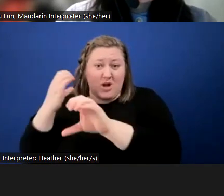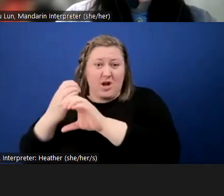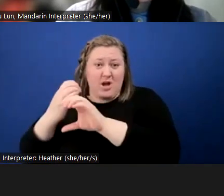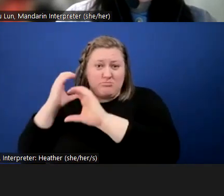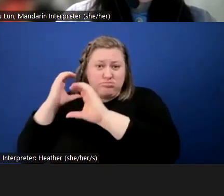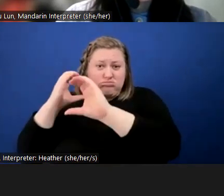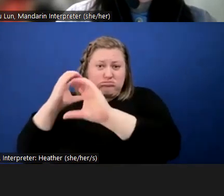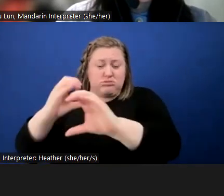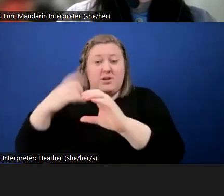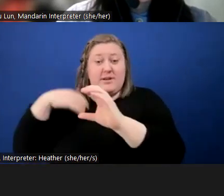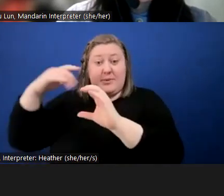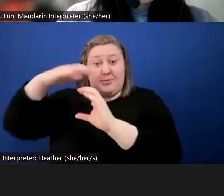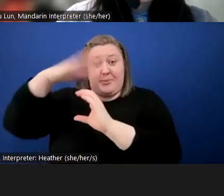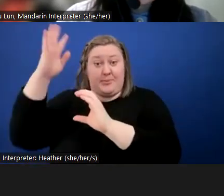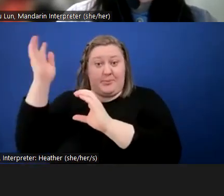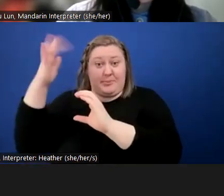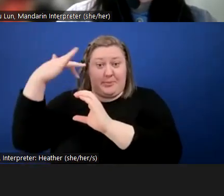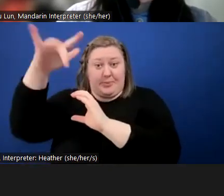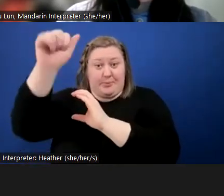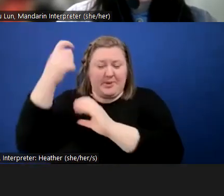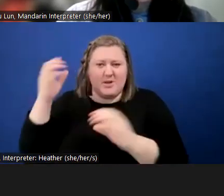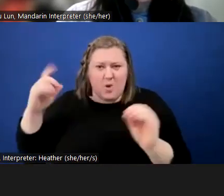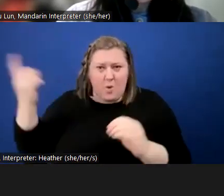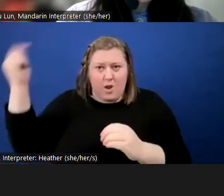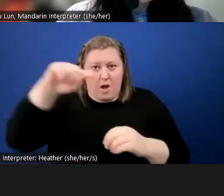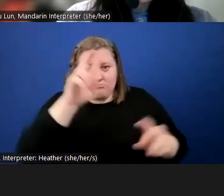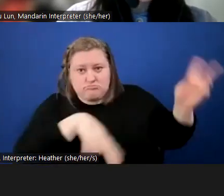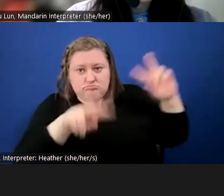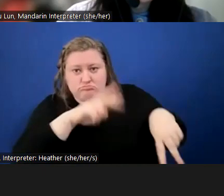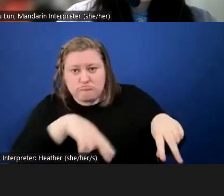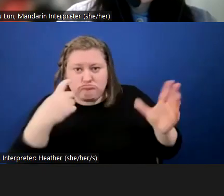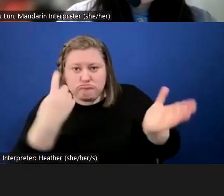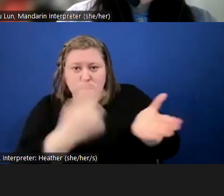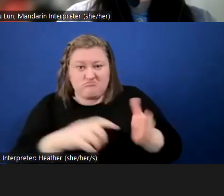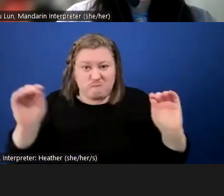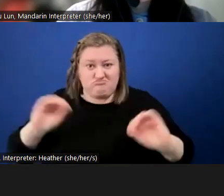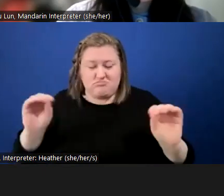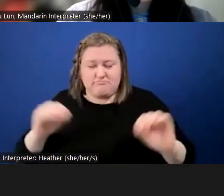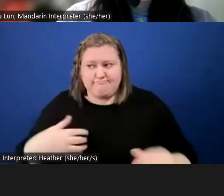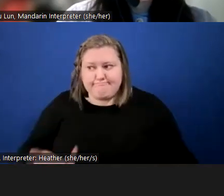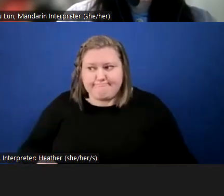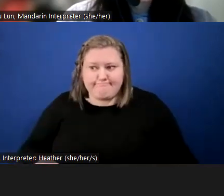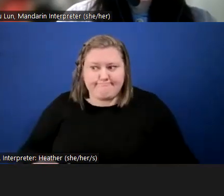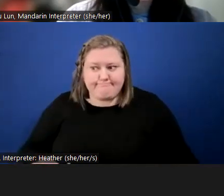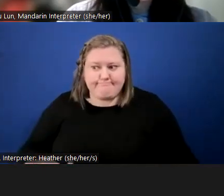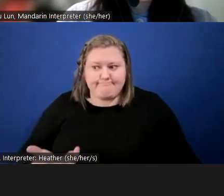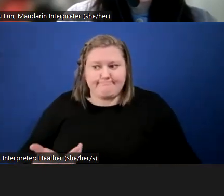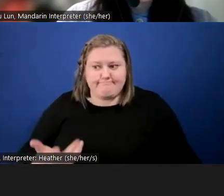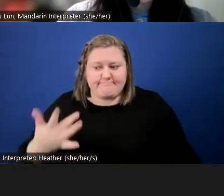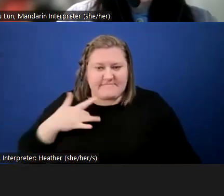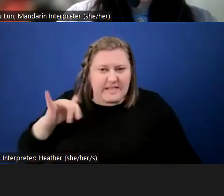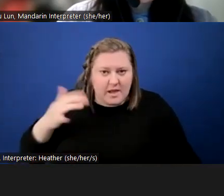loads and I don't see anybody come out, then, you know, you feel like